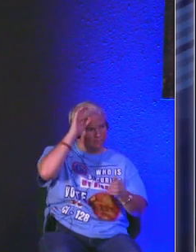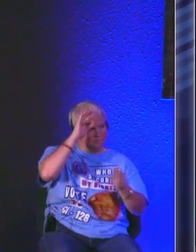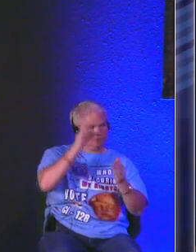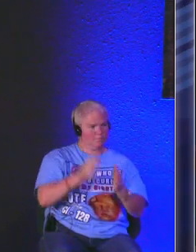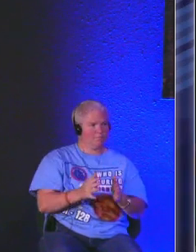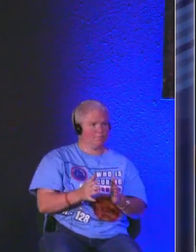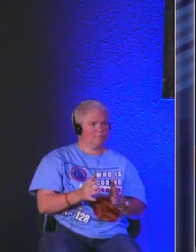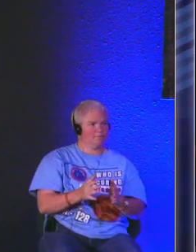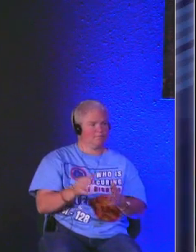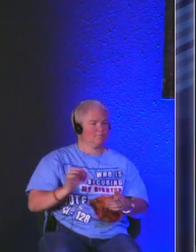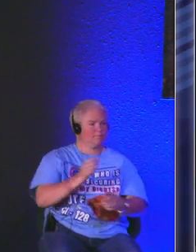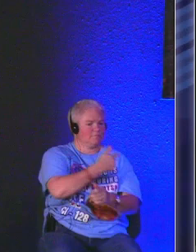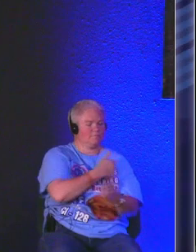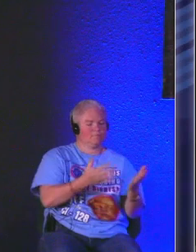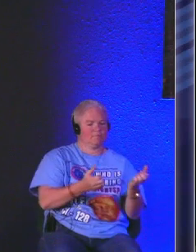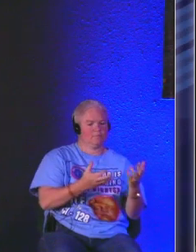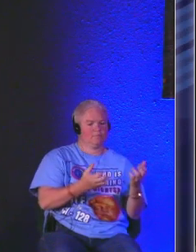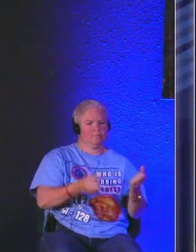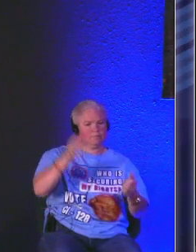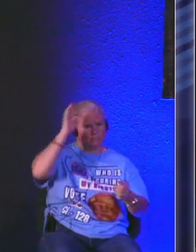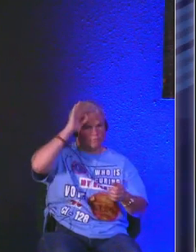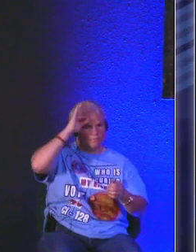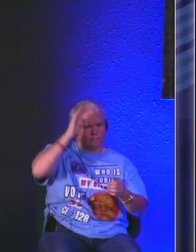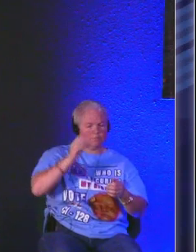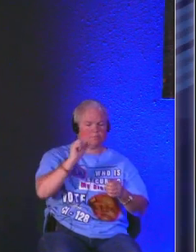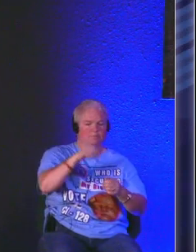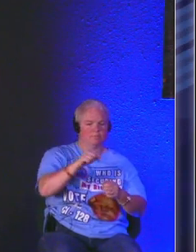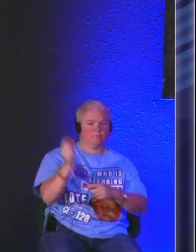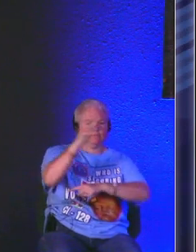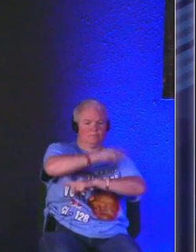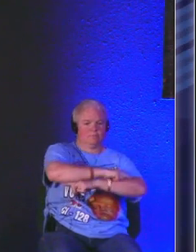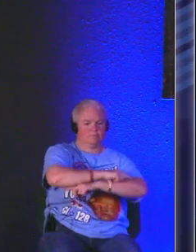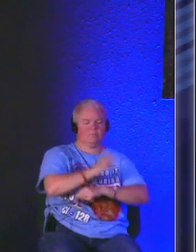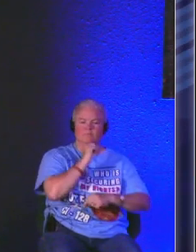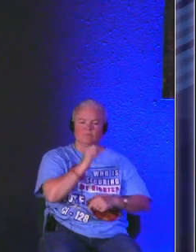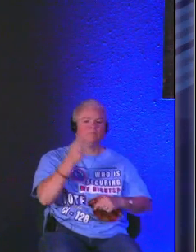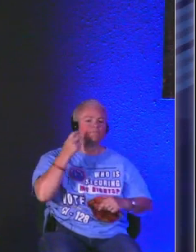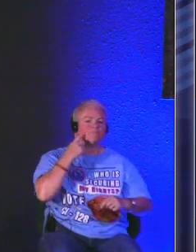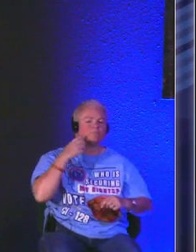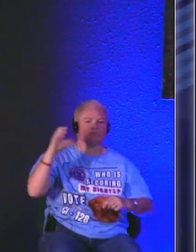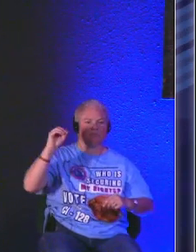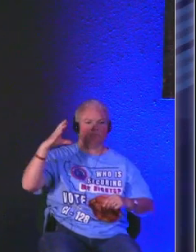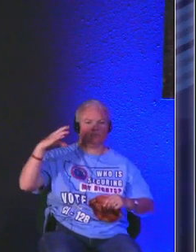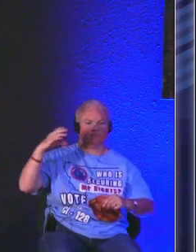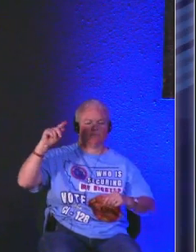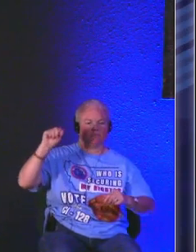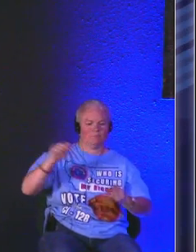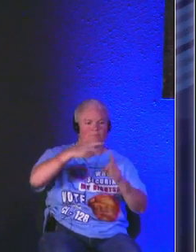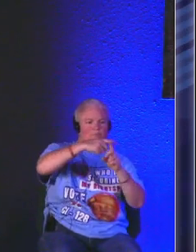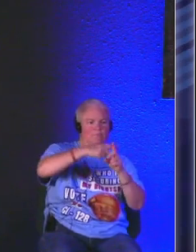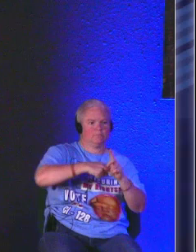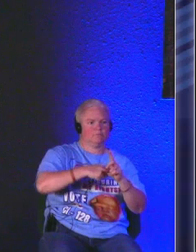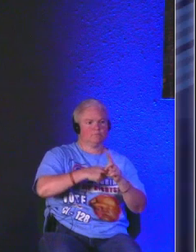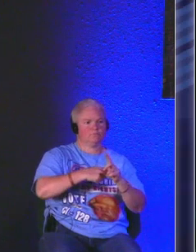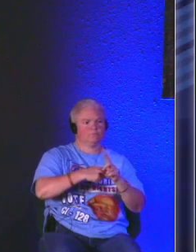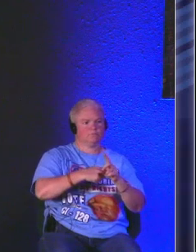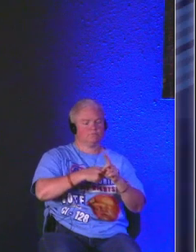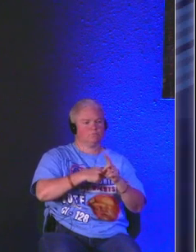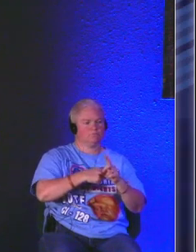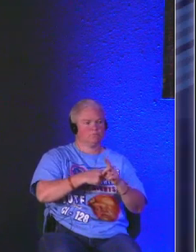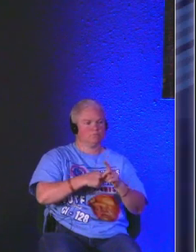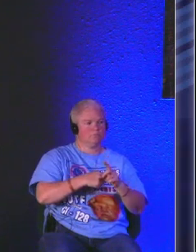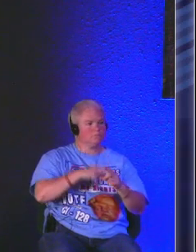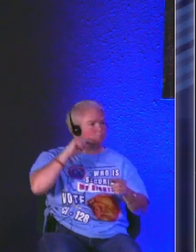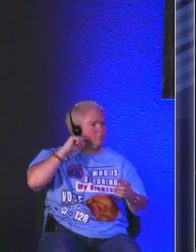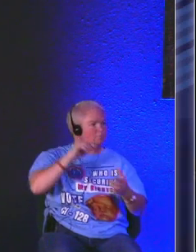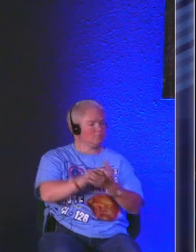their pastor and we want to appreciate our pastor every day not just in October but this is the month and